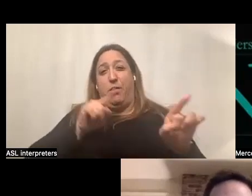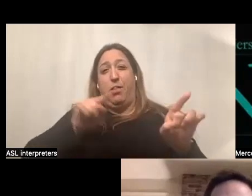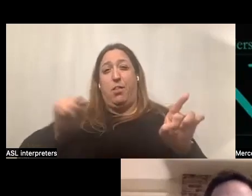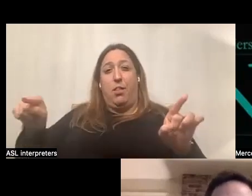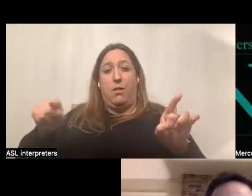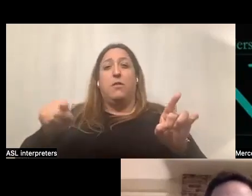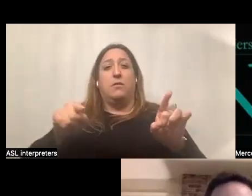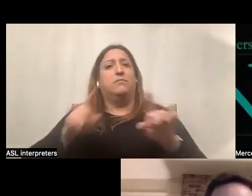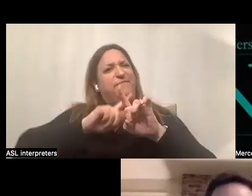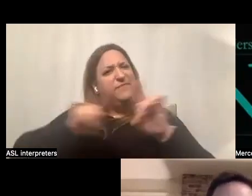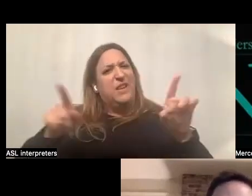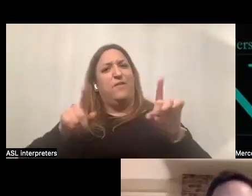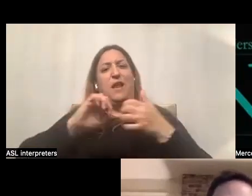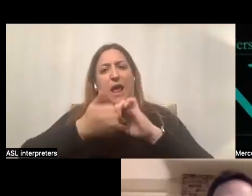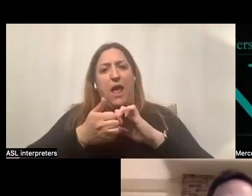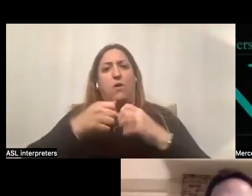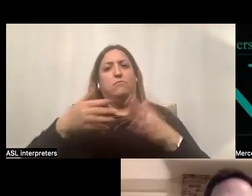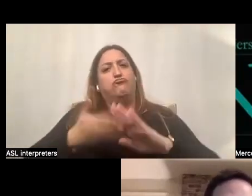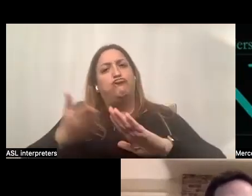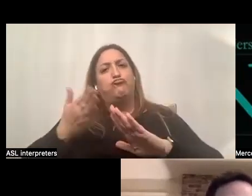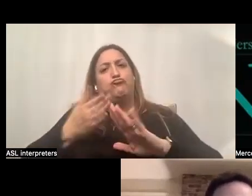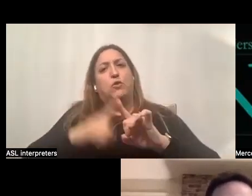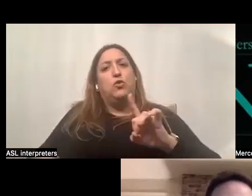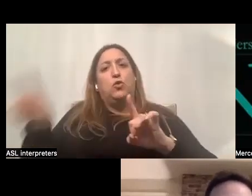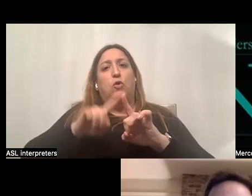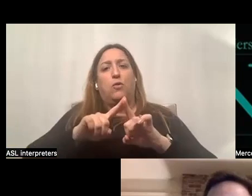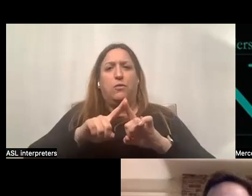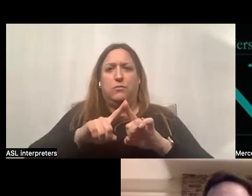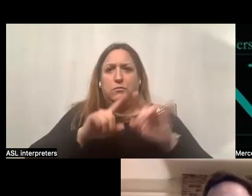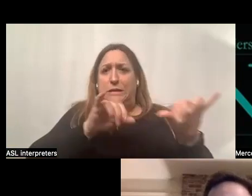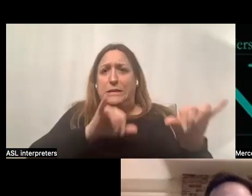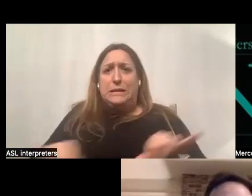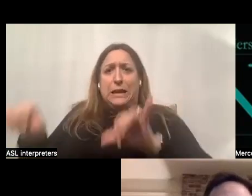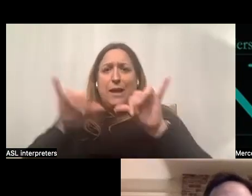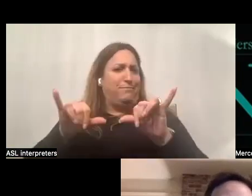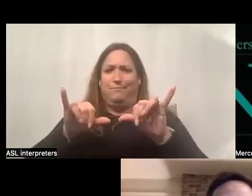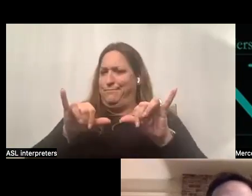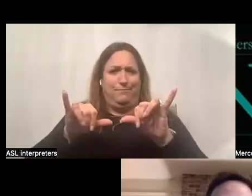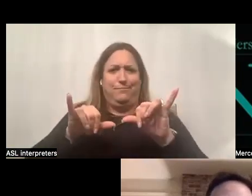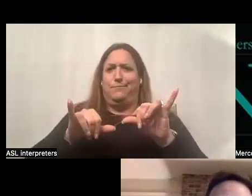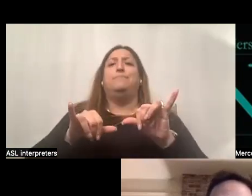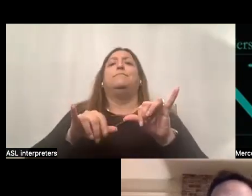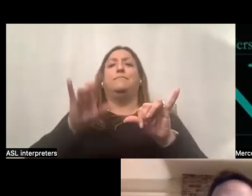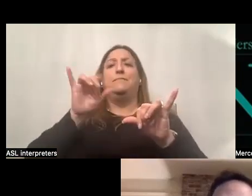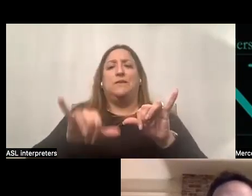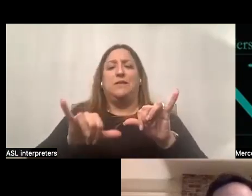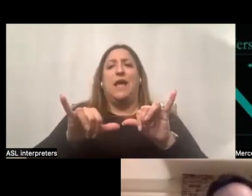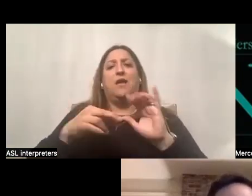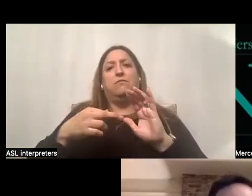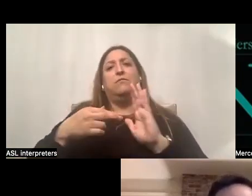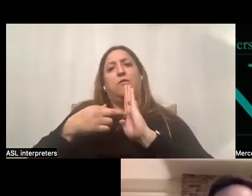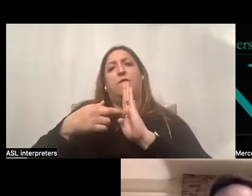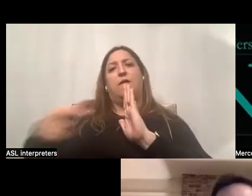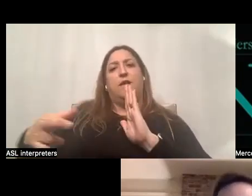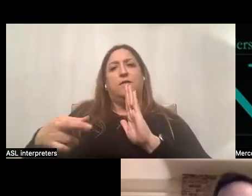very different ways in which you can conduct a circle. No two circles are exactly alike and their true uniqueness reflects in the individualism of the person.